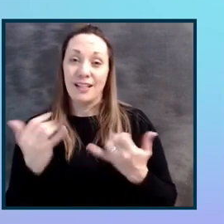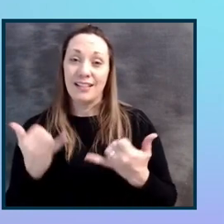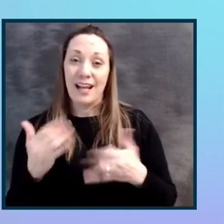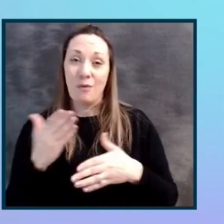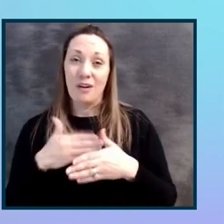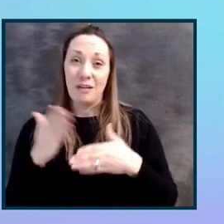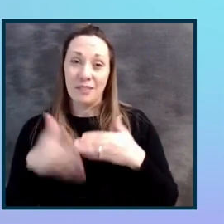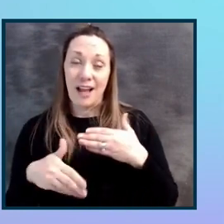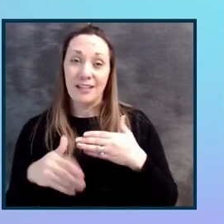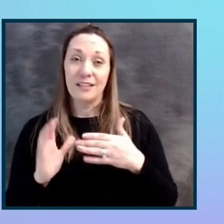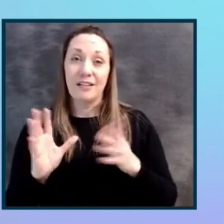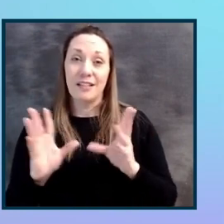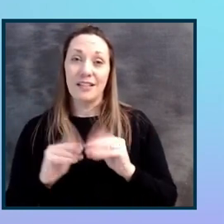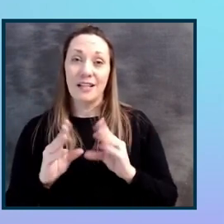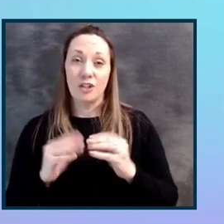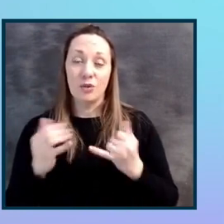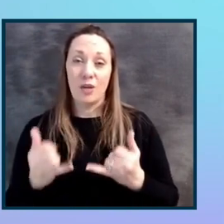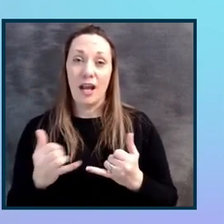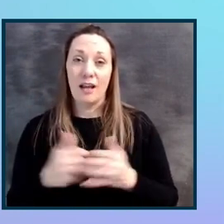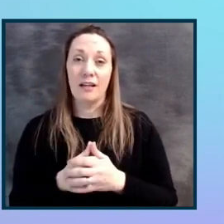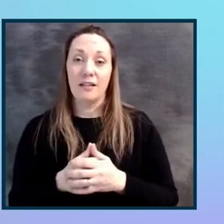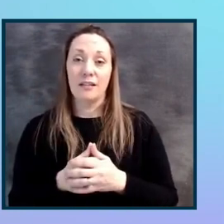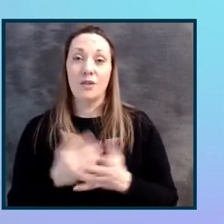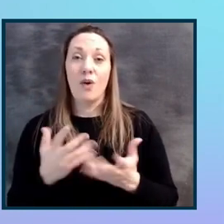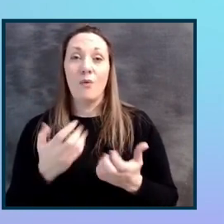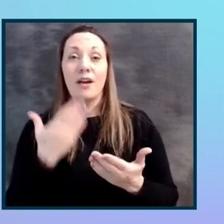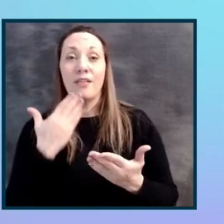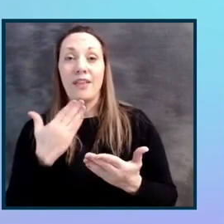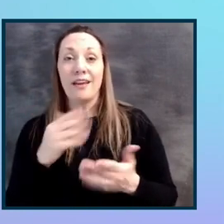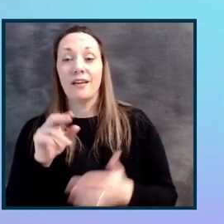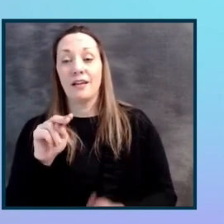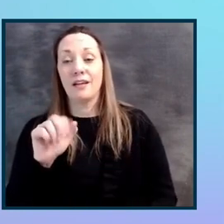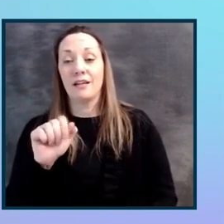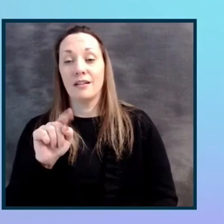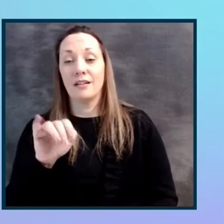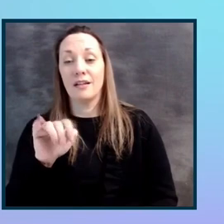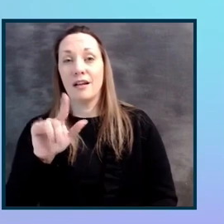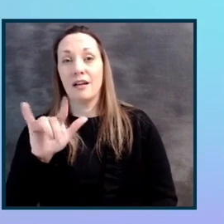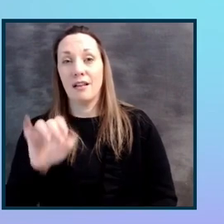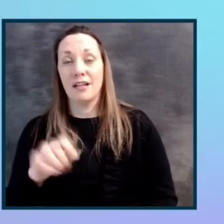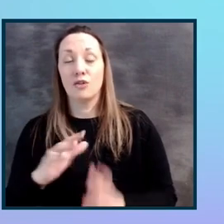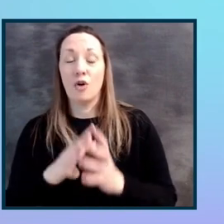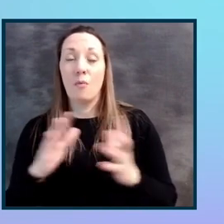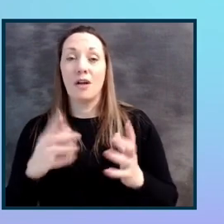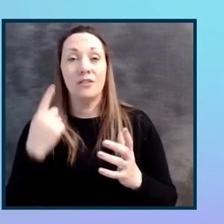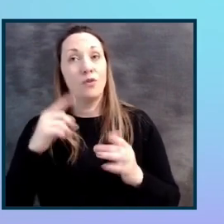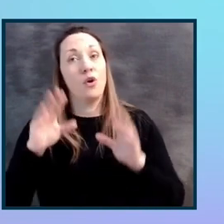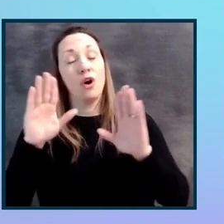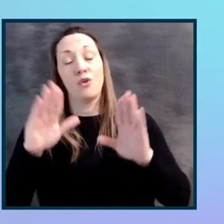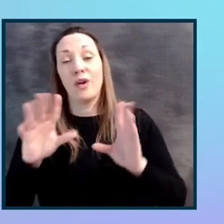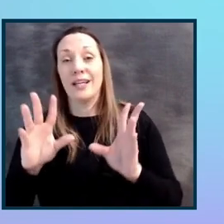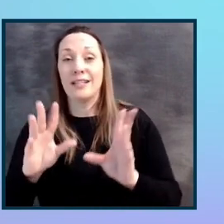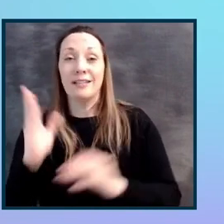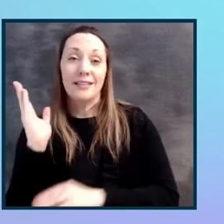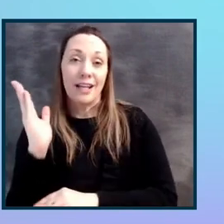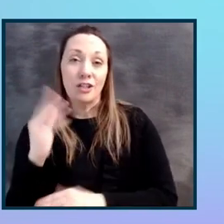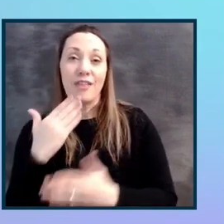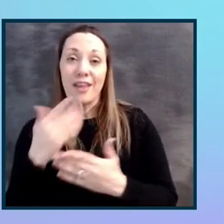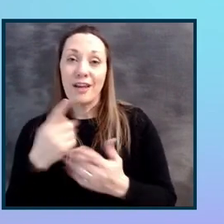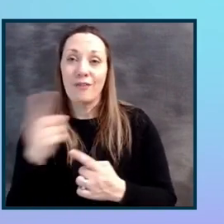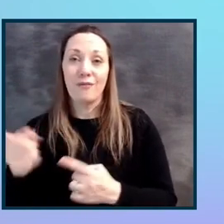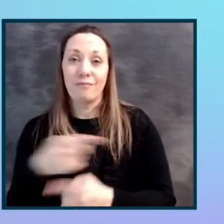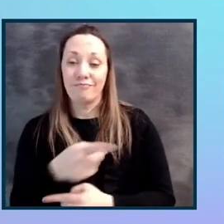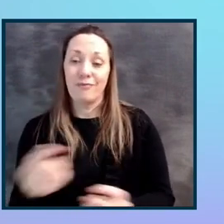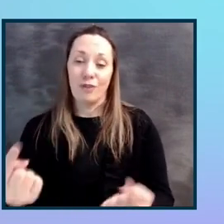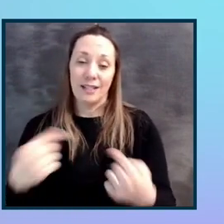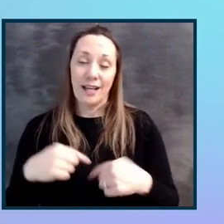end of our session today. So I want to thank you, Natalie, so much for a great session. And thank you, everyone, for attending.